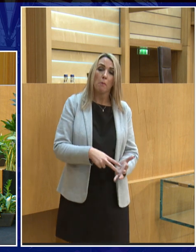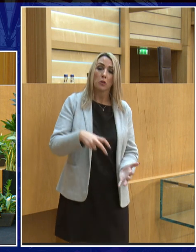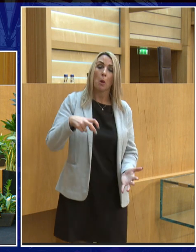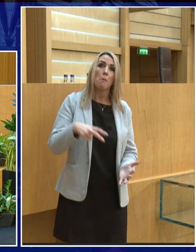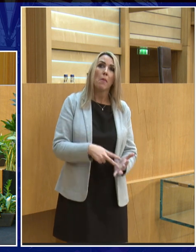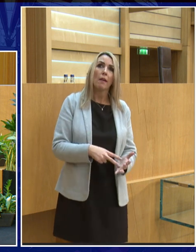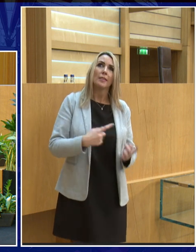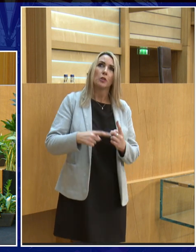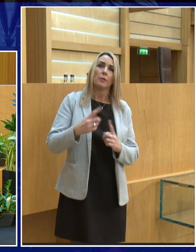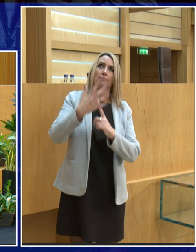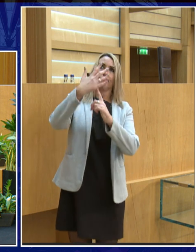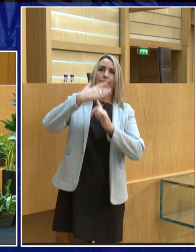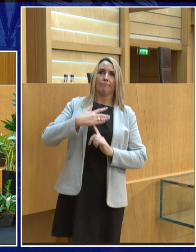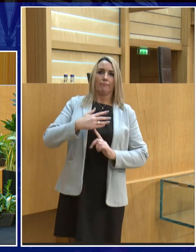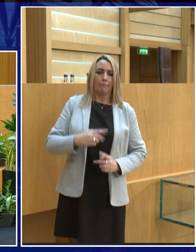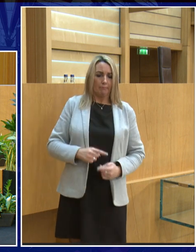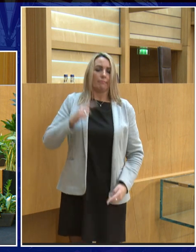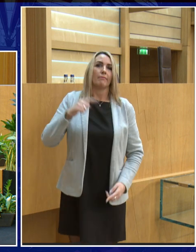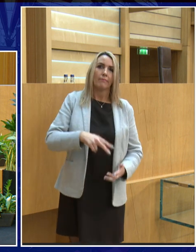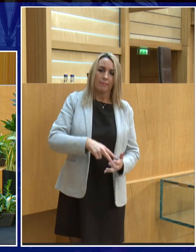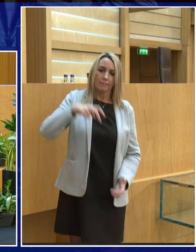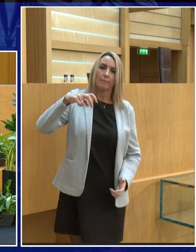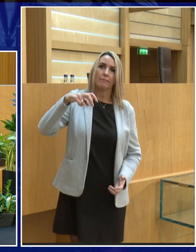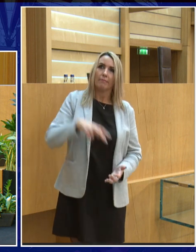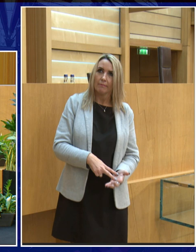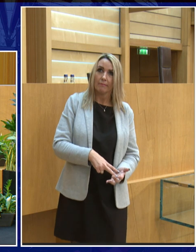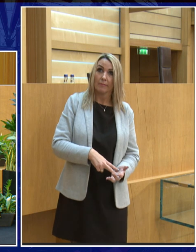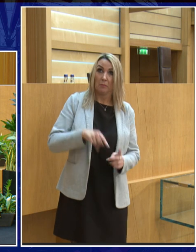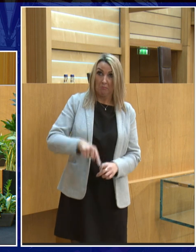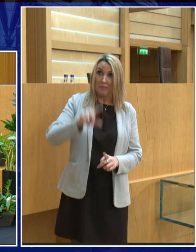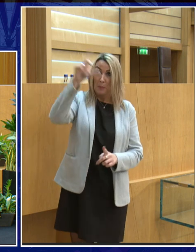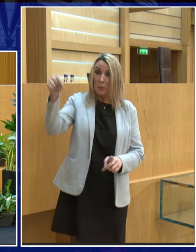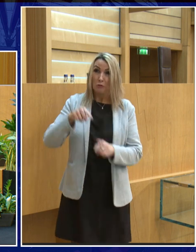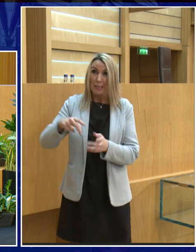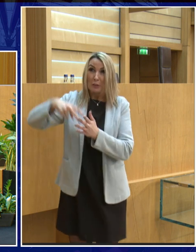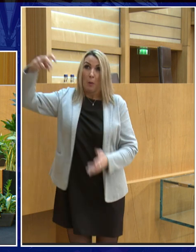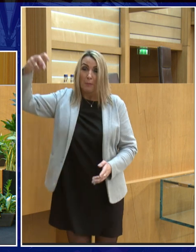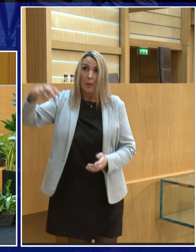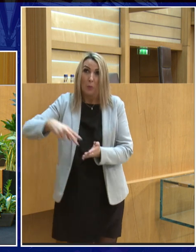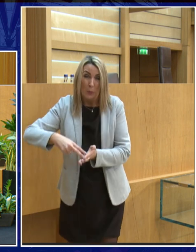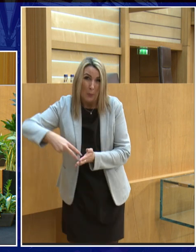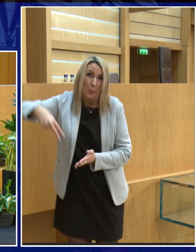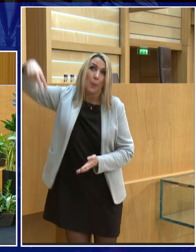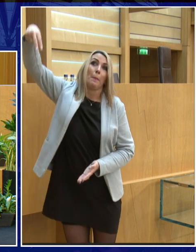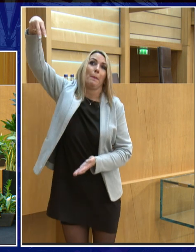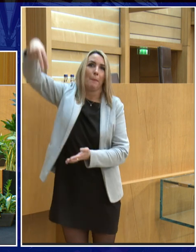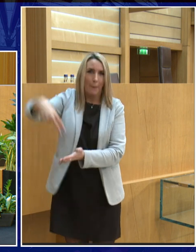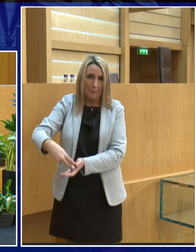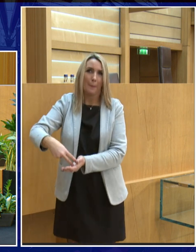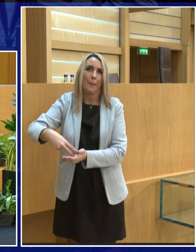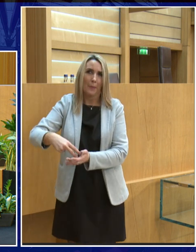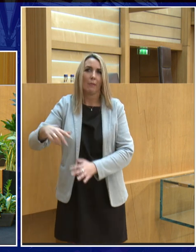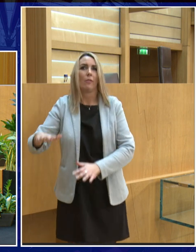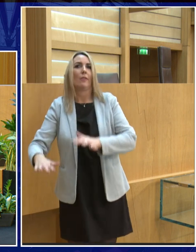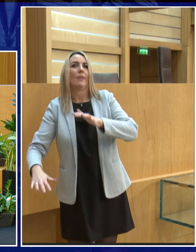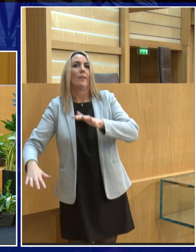the sort of force you need to do a one meter jump on the earth if you did the same jump on the moon you'd jump about 1.6 meters so on